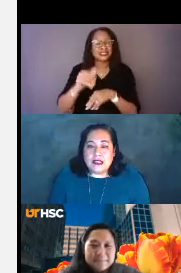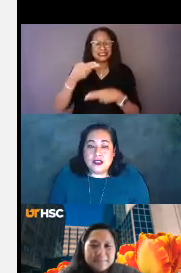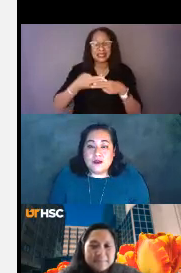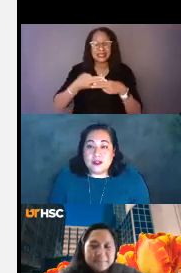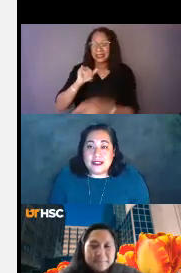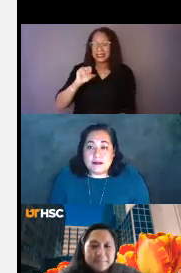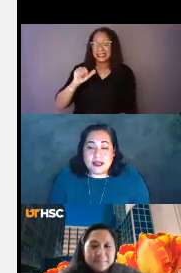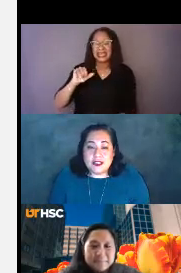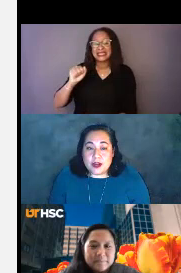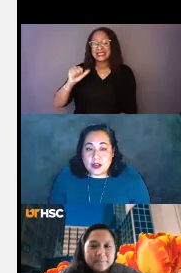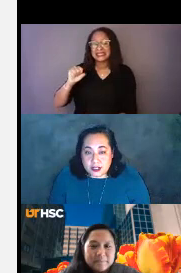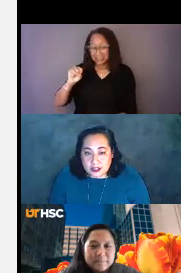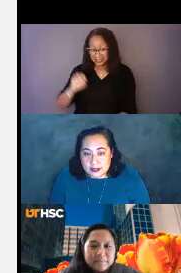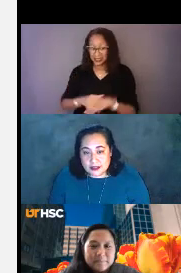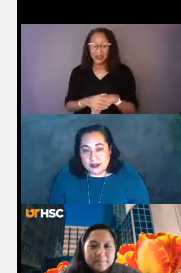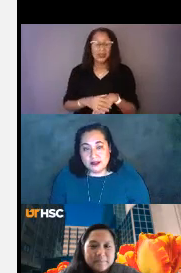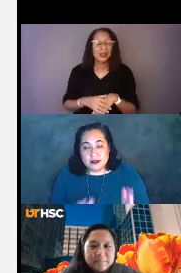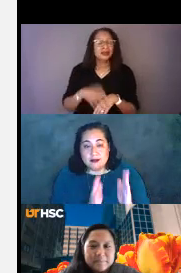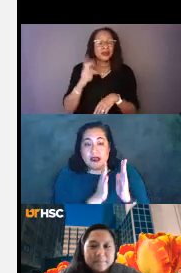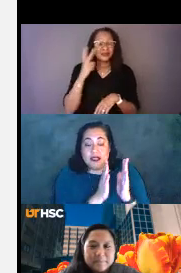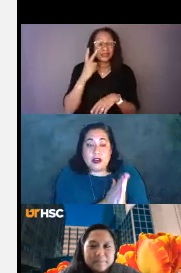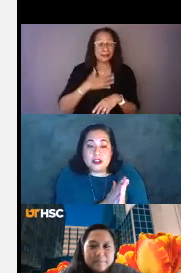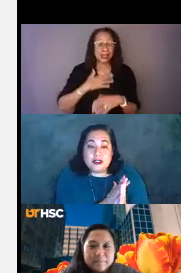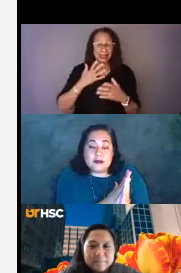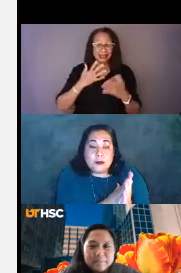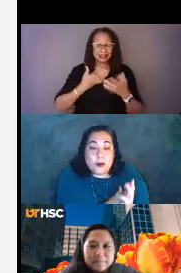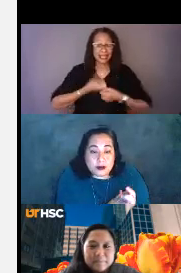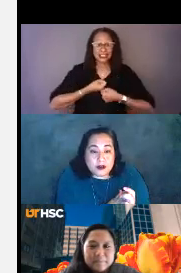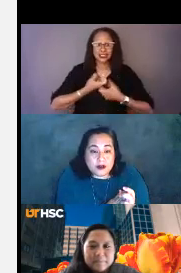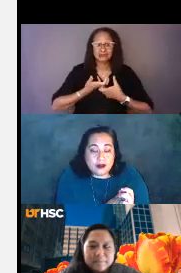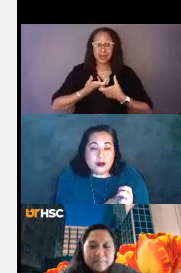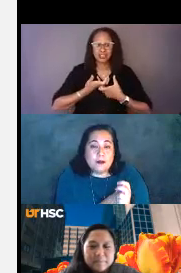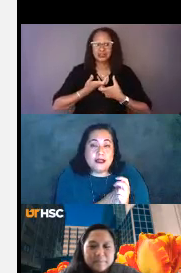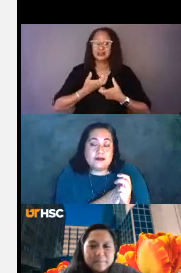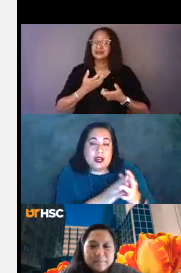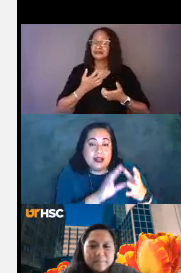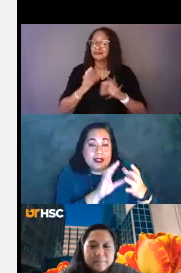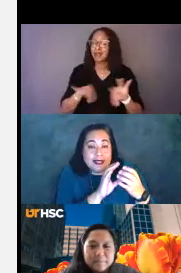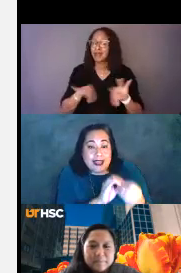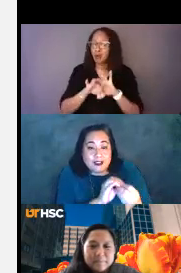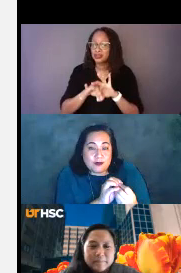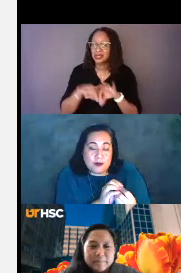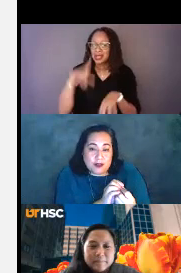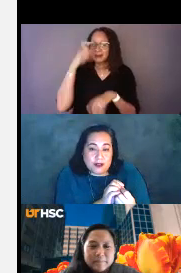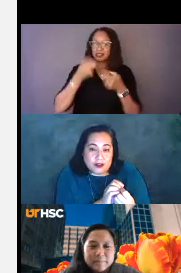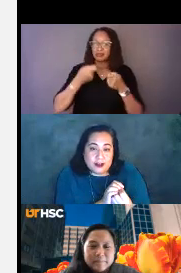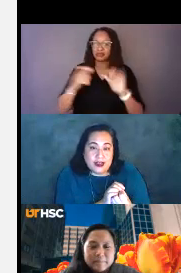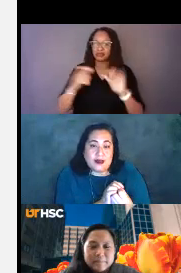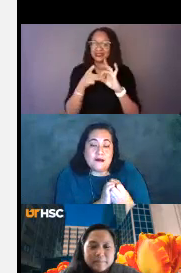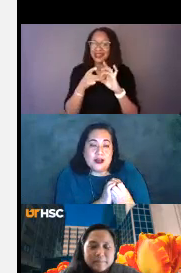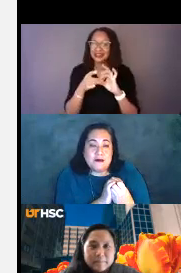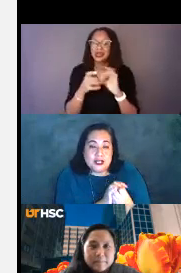And so if you see my expressions, my expression is important because I'm trying to connect with my brother.